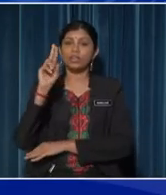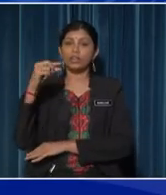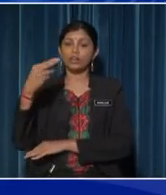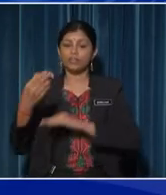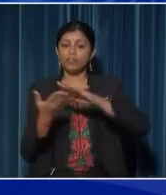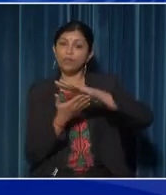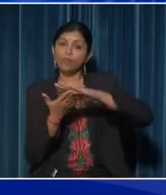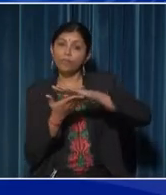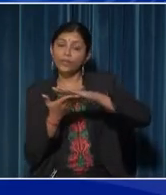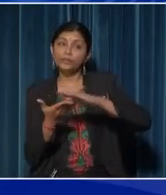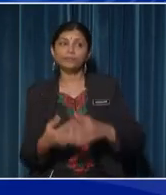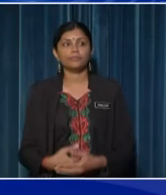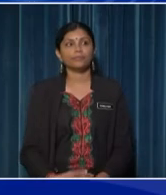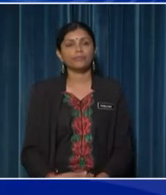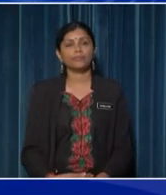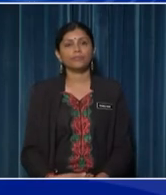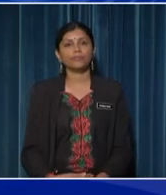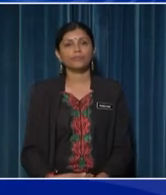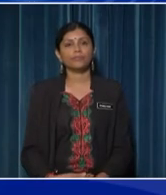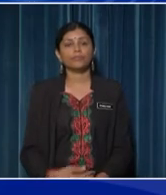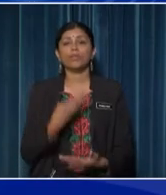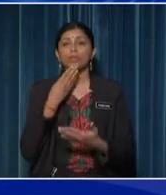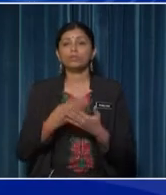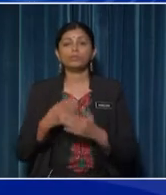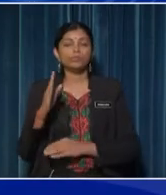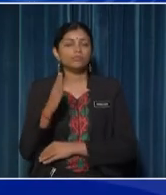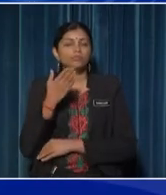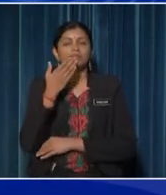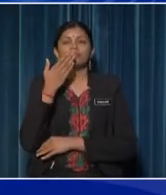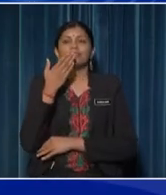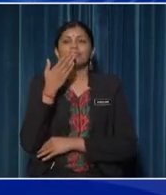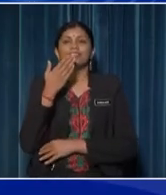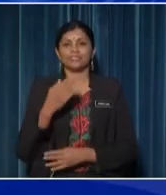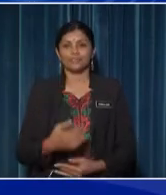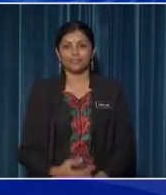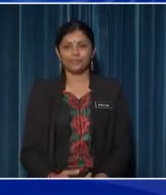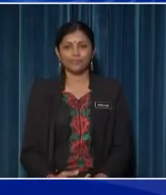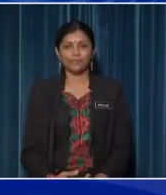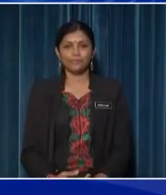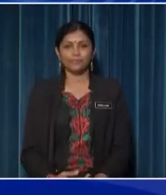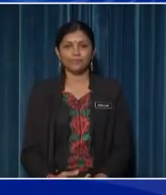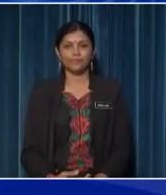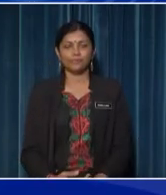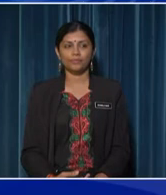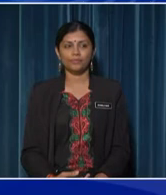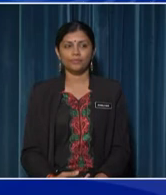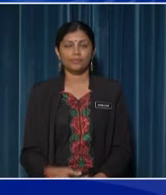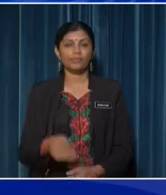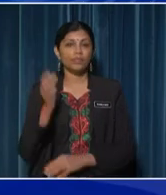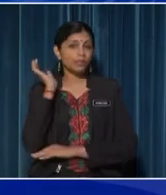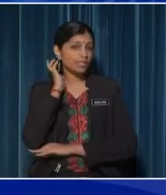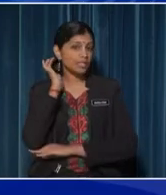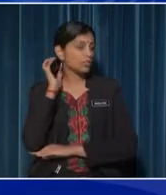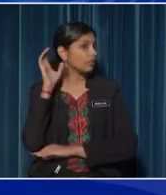surface The leaf has a good smell too With our sense of